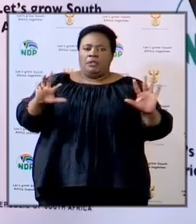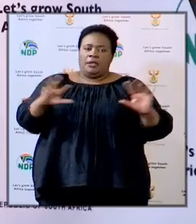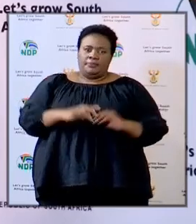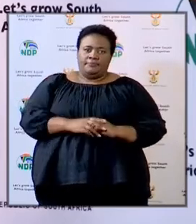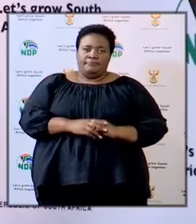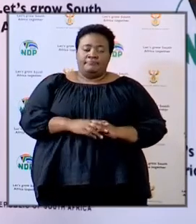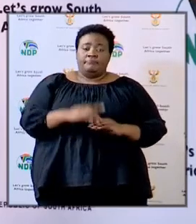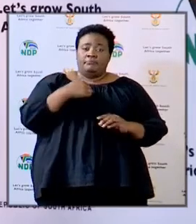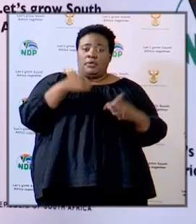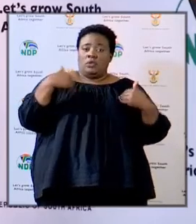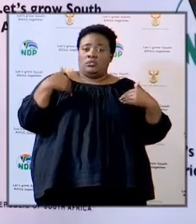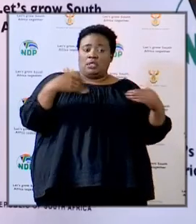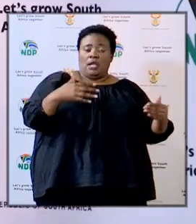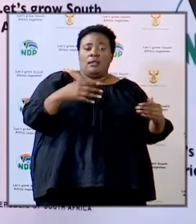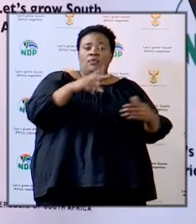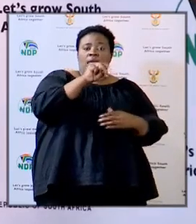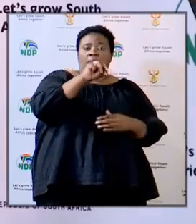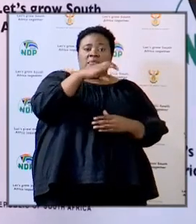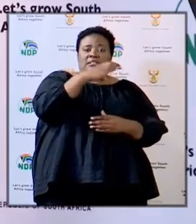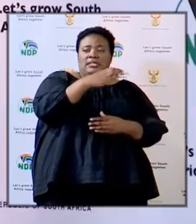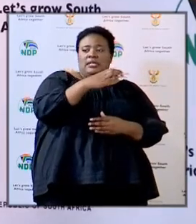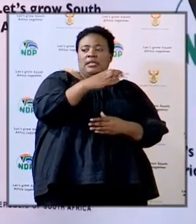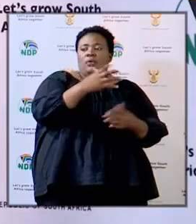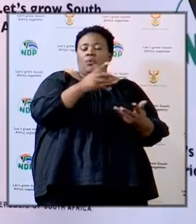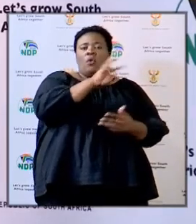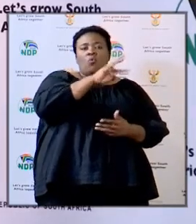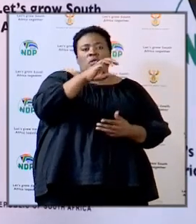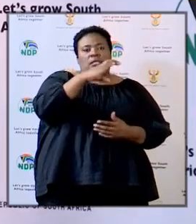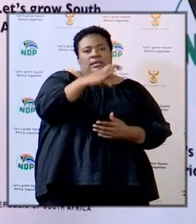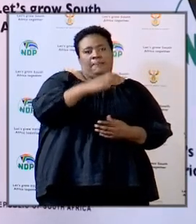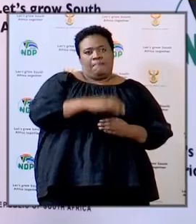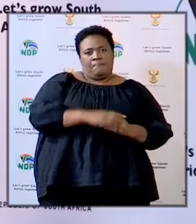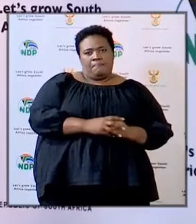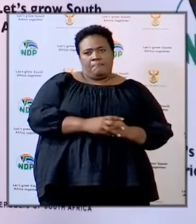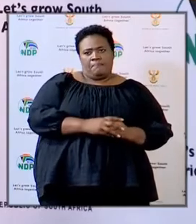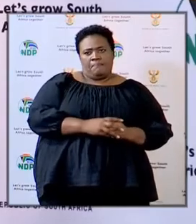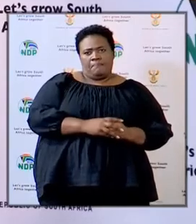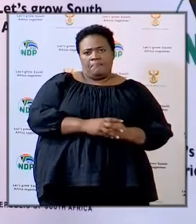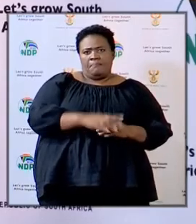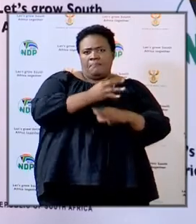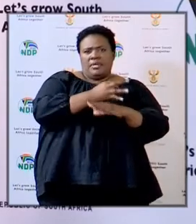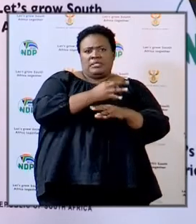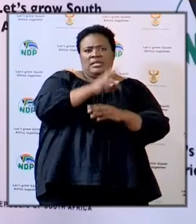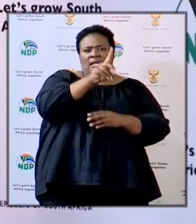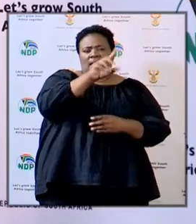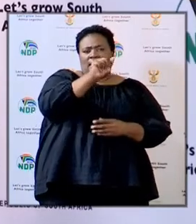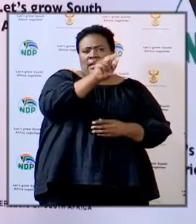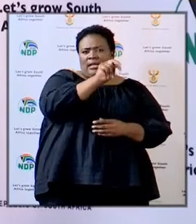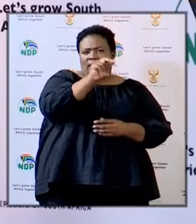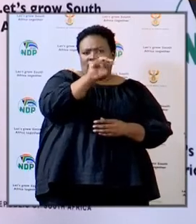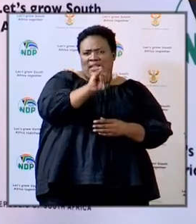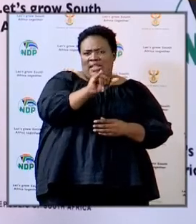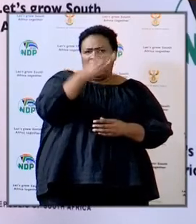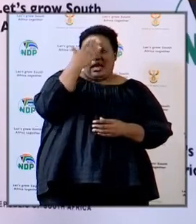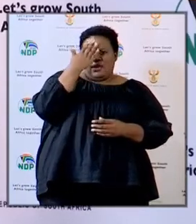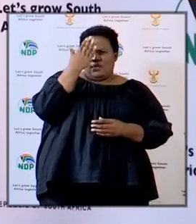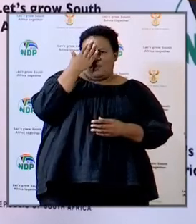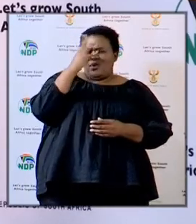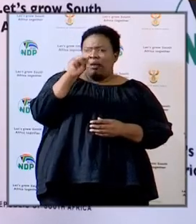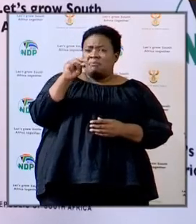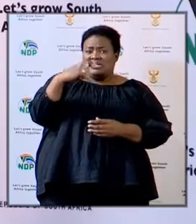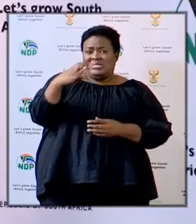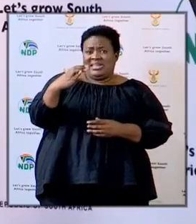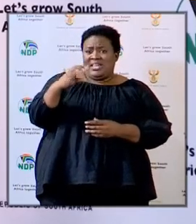start with the MEC in the Western Cape, Ms. Debbie Schaffer. I'm aware that the MEC in the Northern